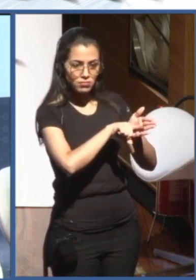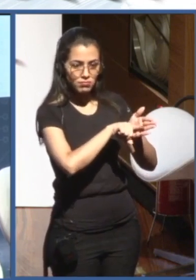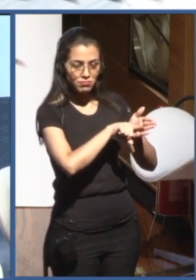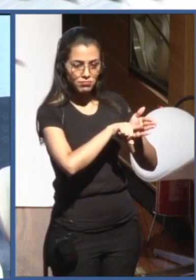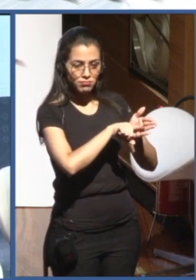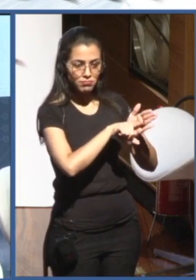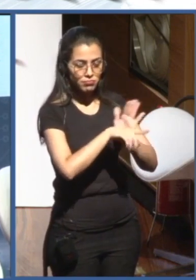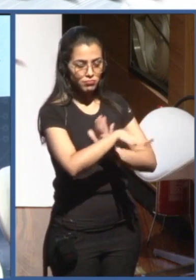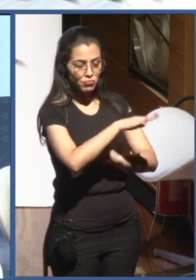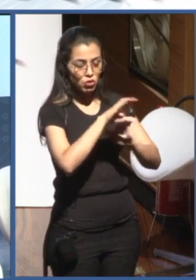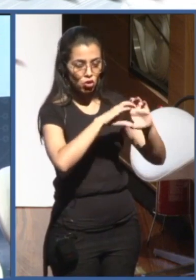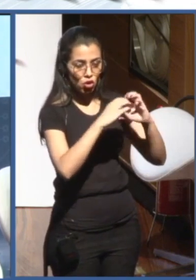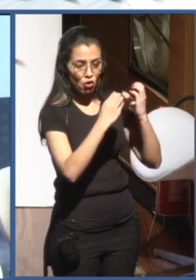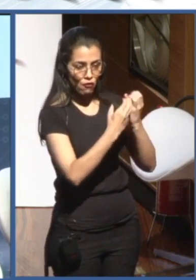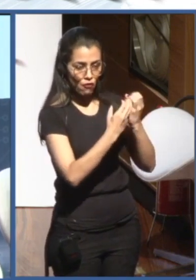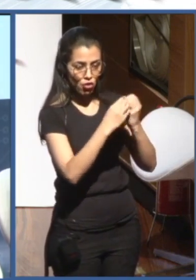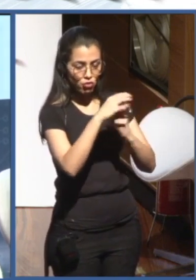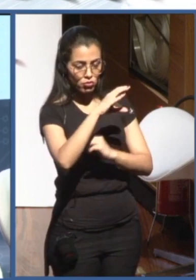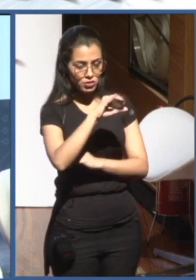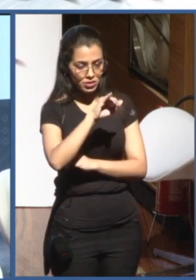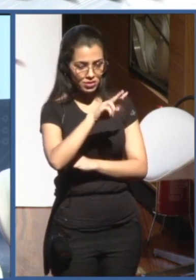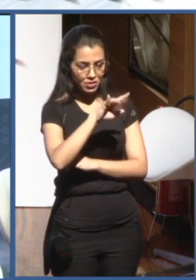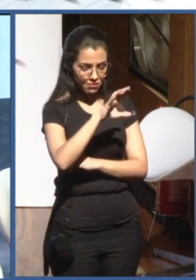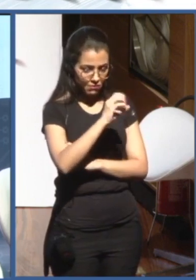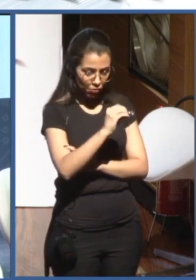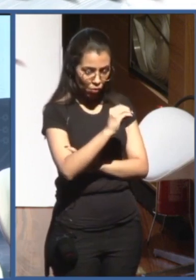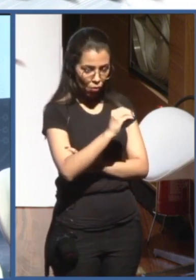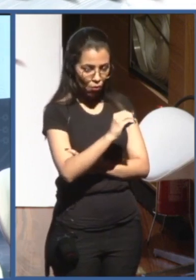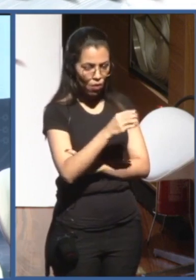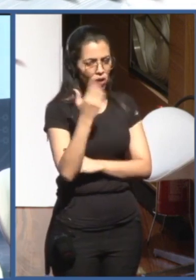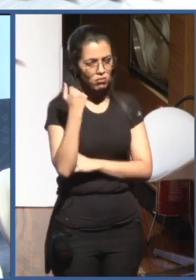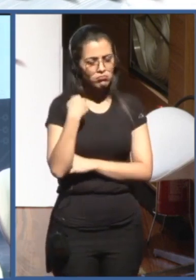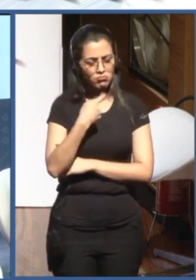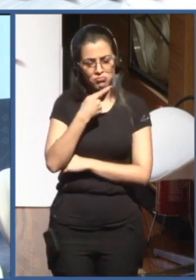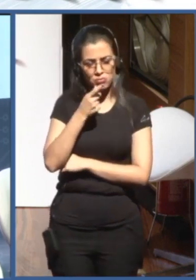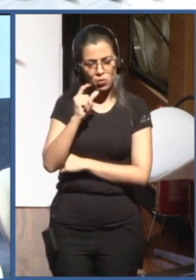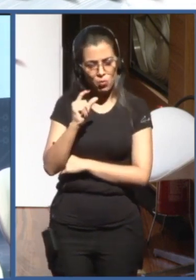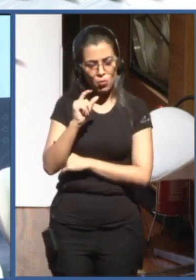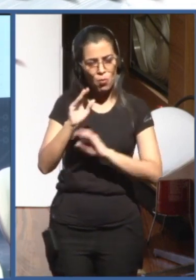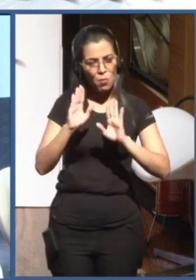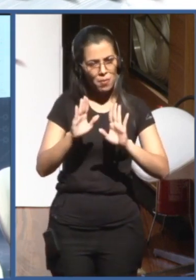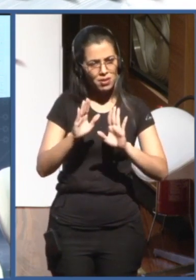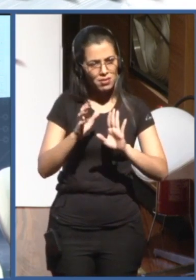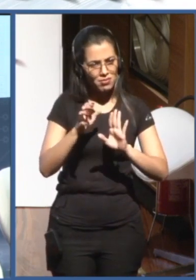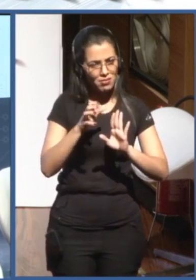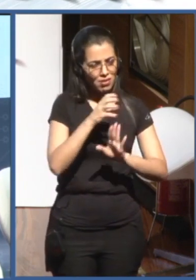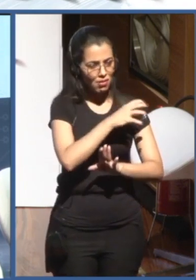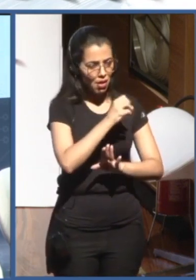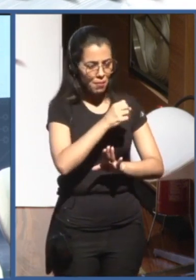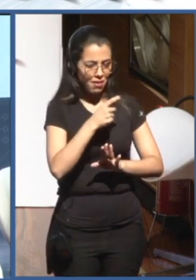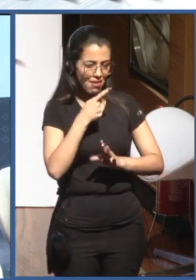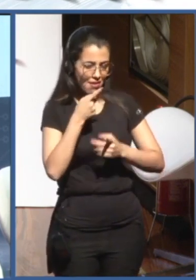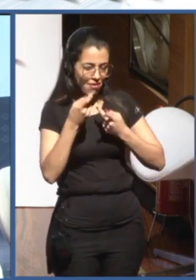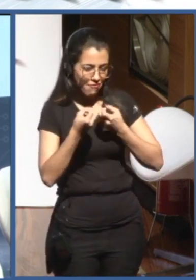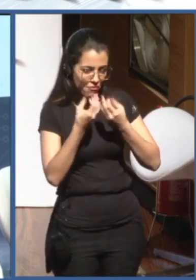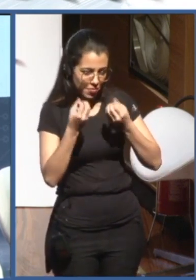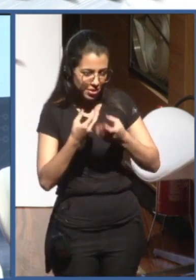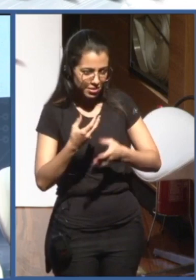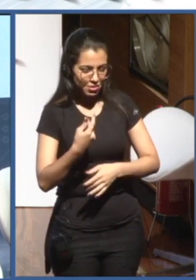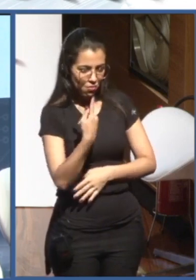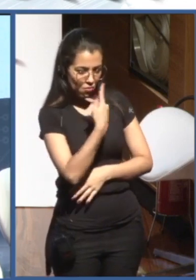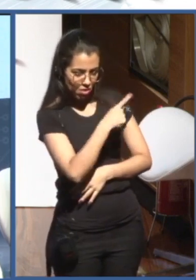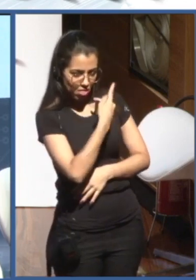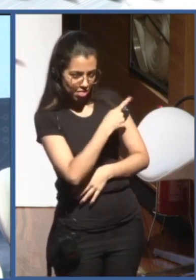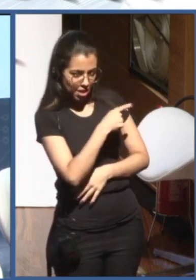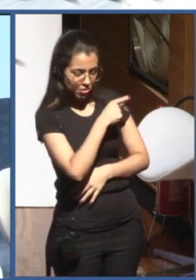I mentioned about the Civic Forum in my intervention, so I don't want to re-describe it again, but I think you have the floor. Please